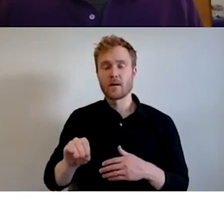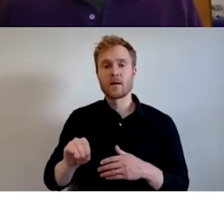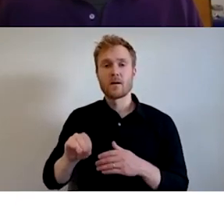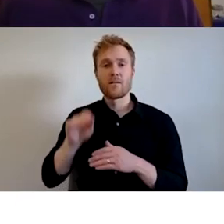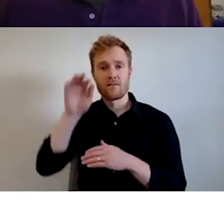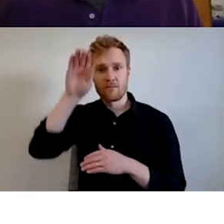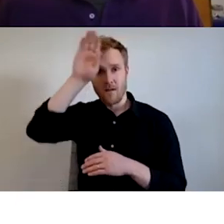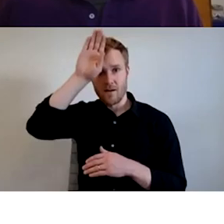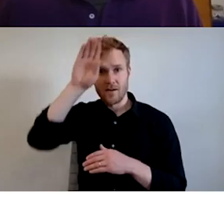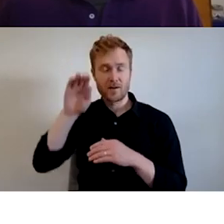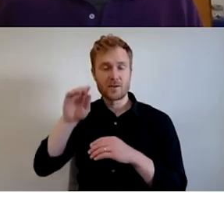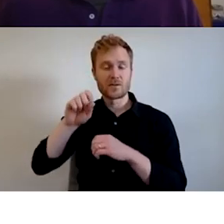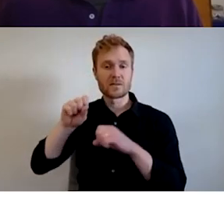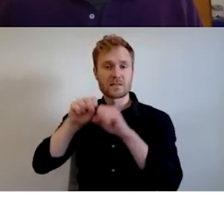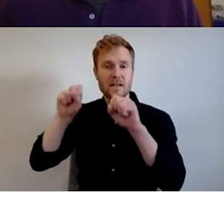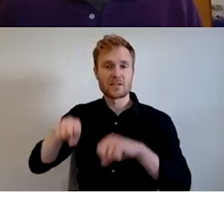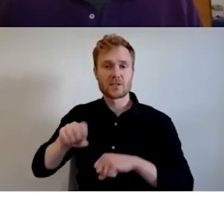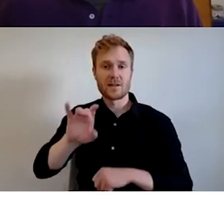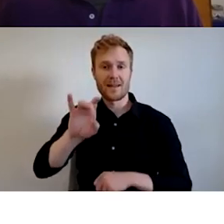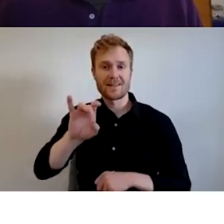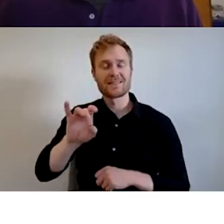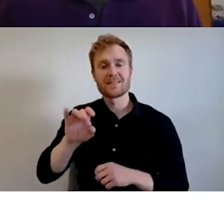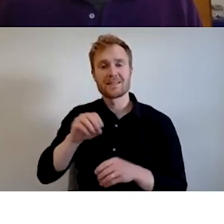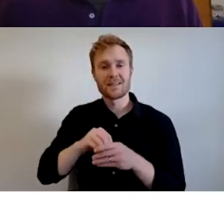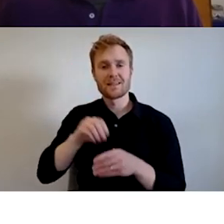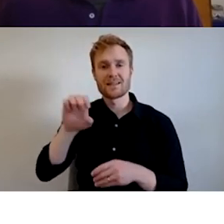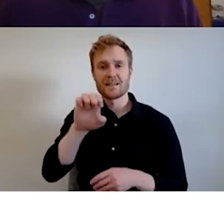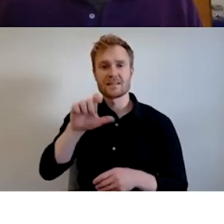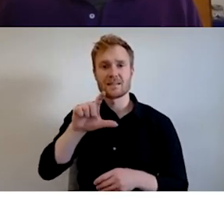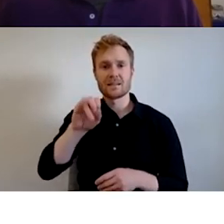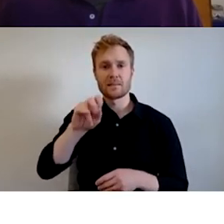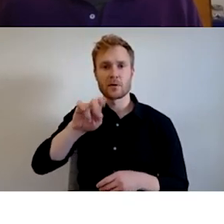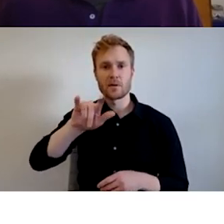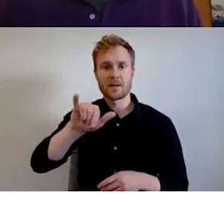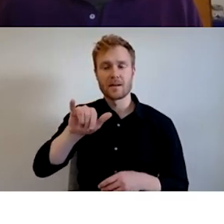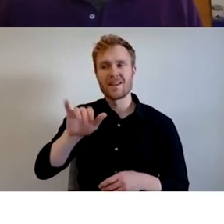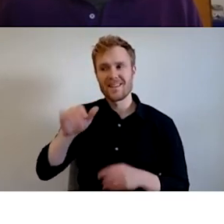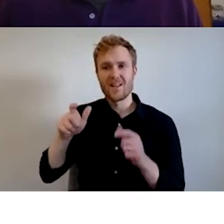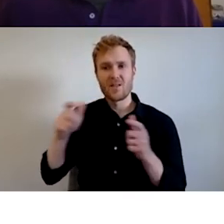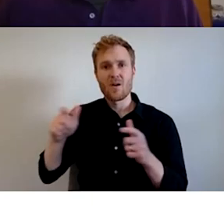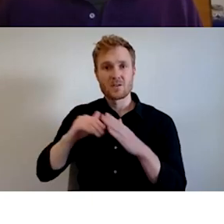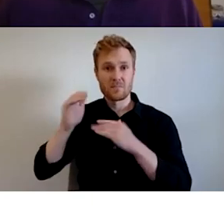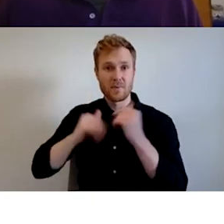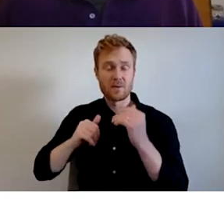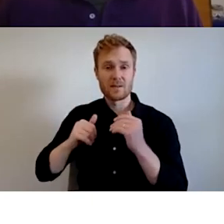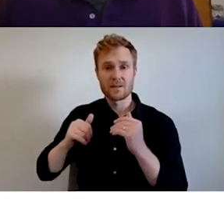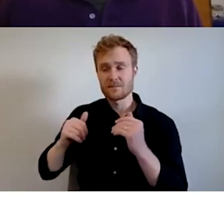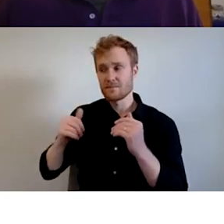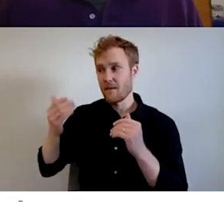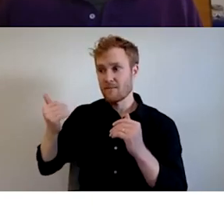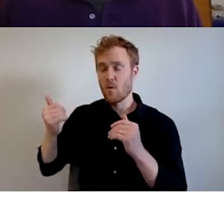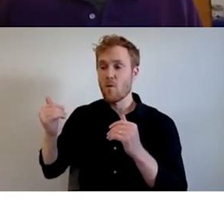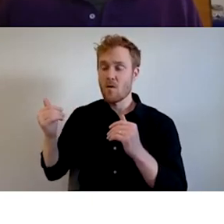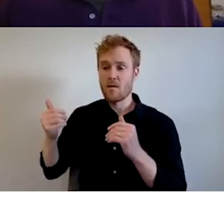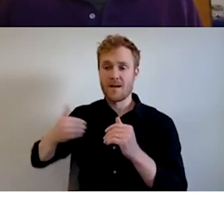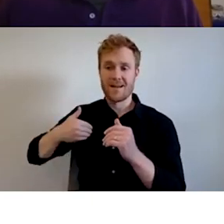Liberty. And that is actually the, the large building in East Liberty was actually the former location of, um,